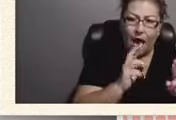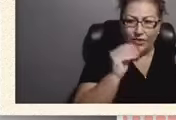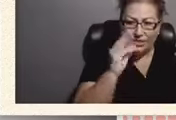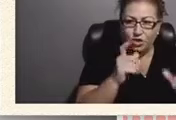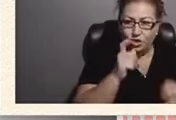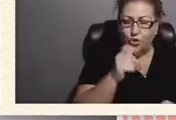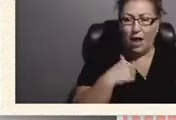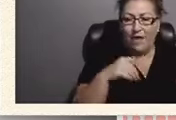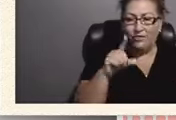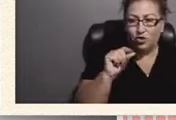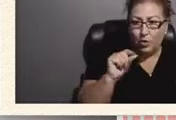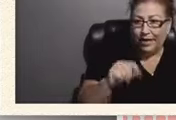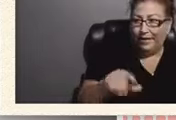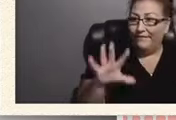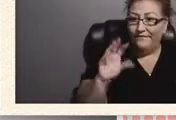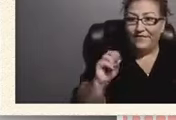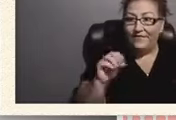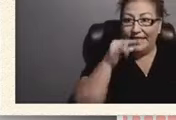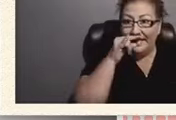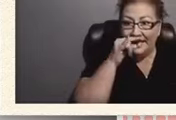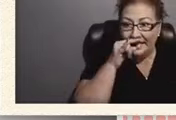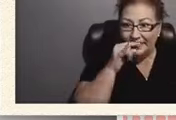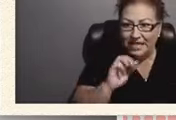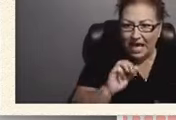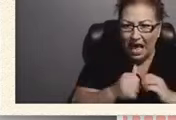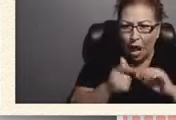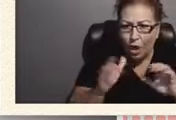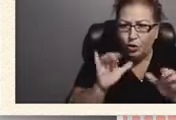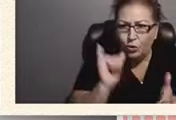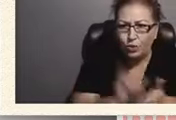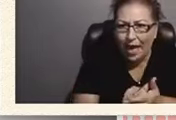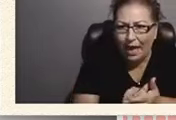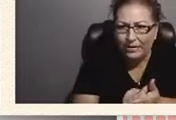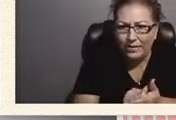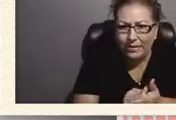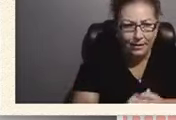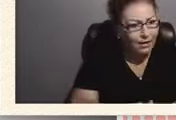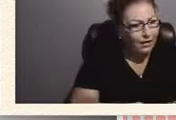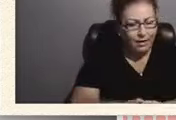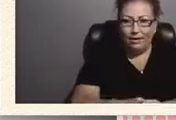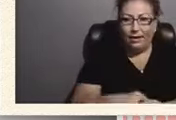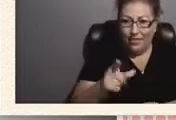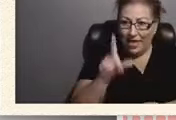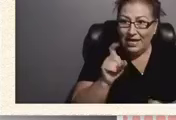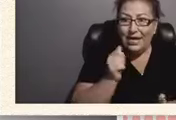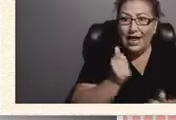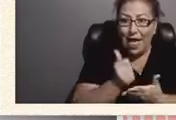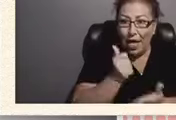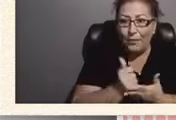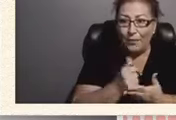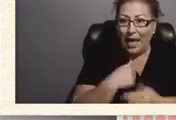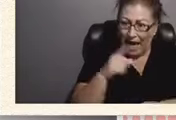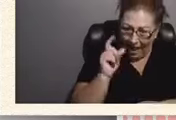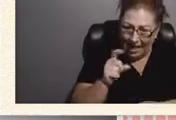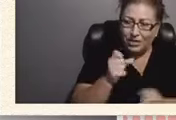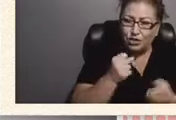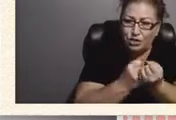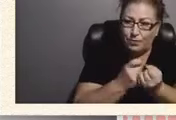15 kids. How do they do it? Like they need help. I need to support them.